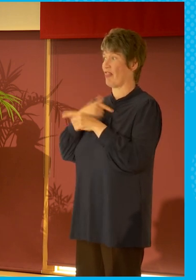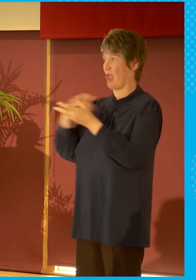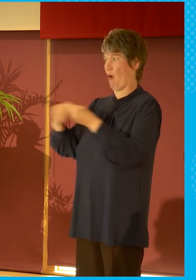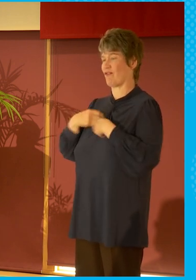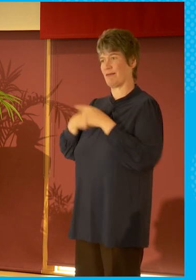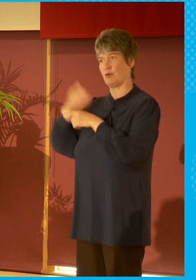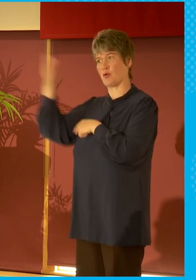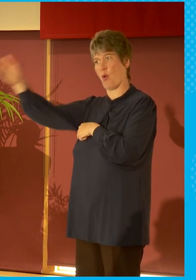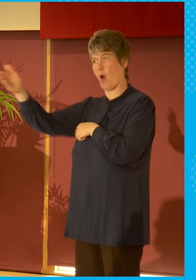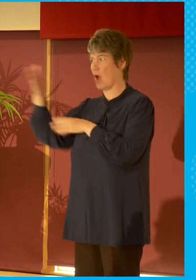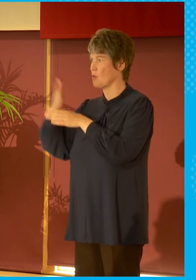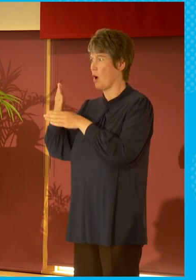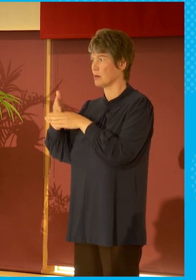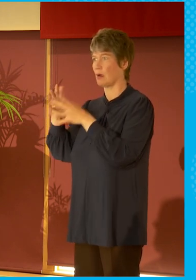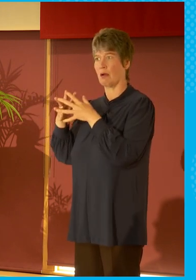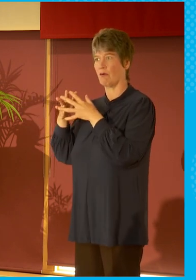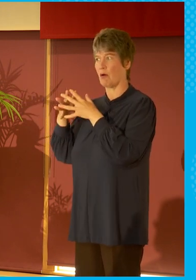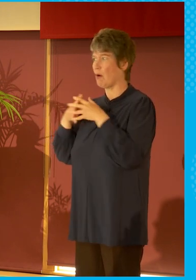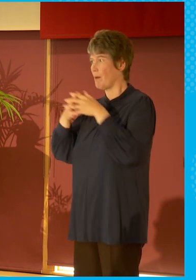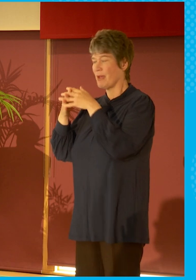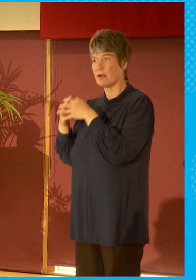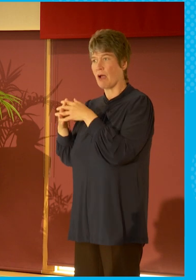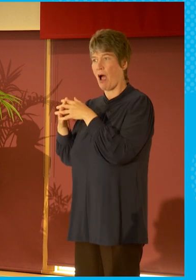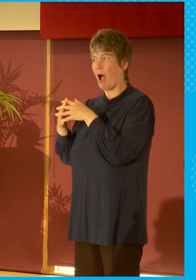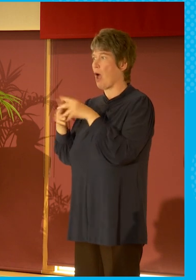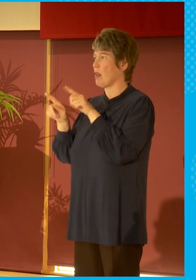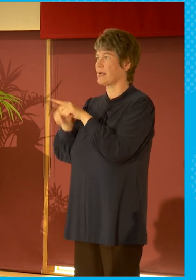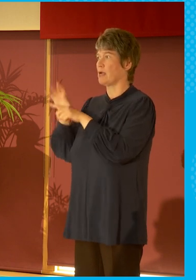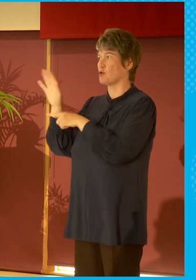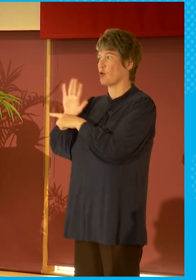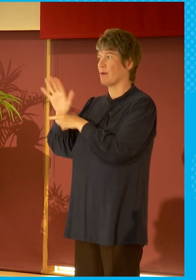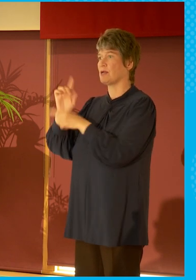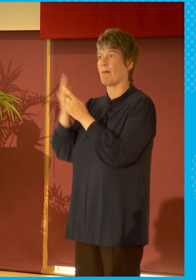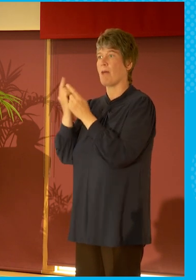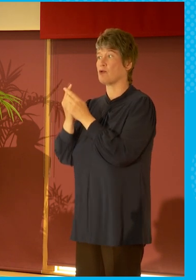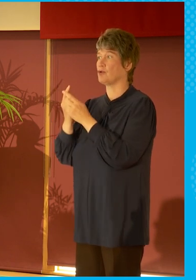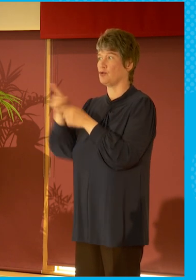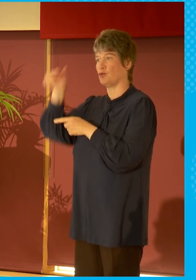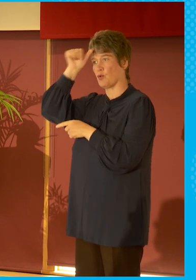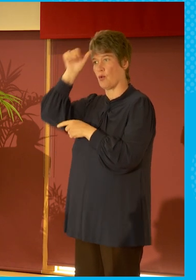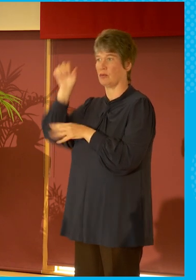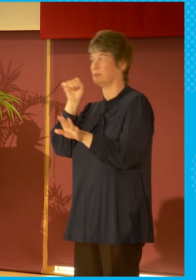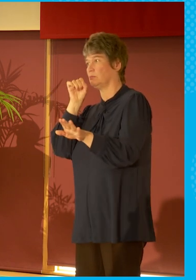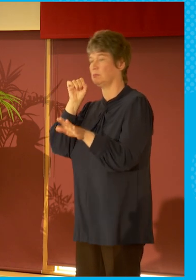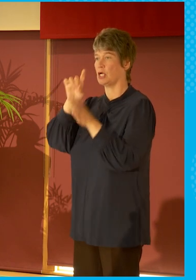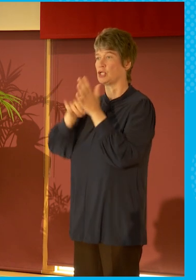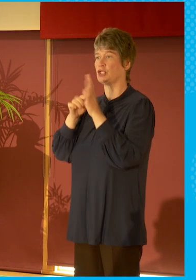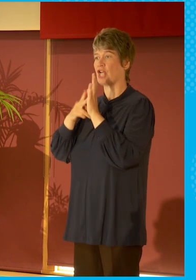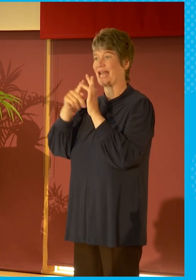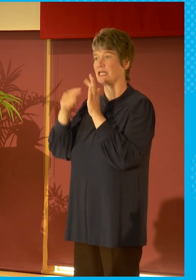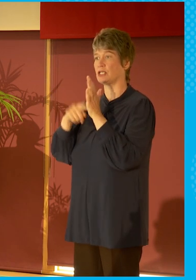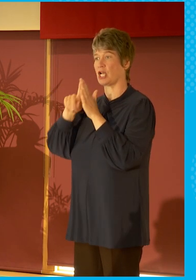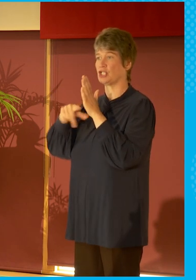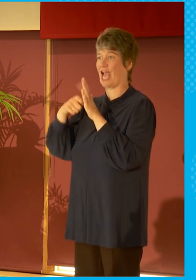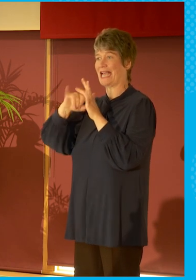the Different Strokes and the Janet Jackson documentary. Now if I didn't have family, wouldn't be here, would live